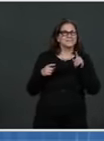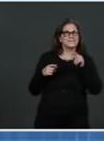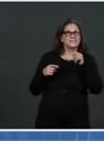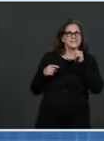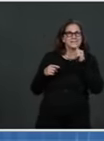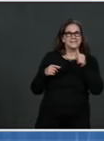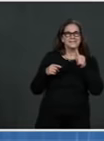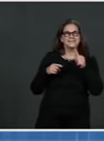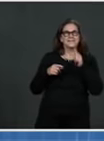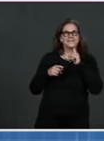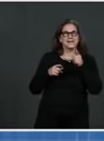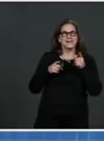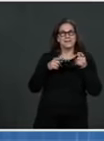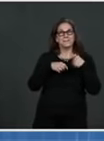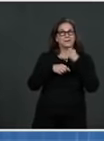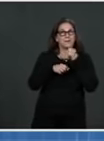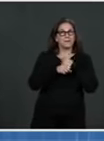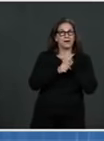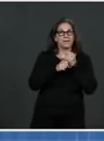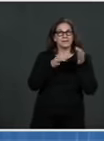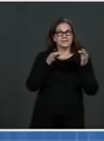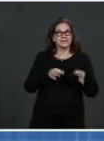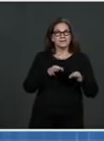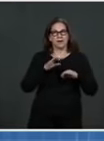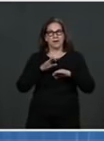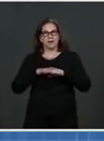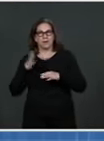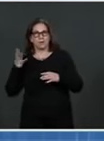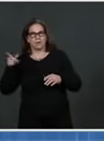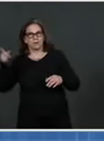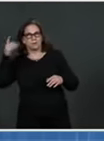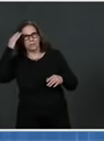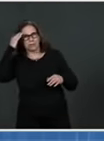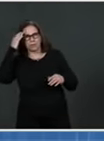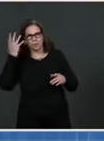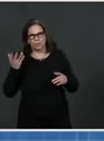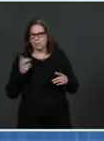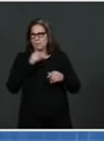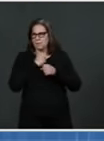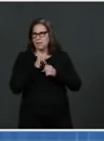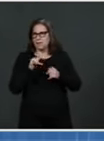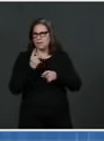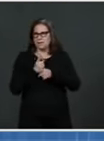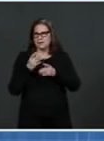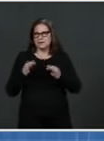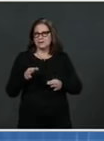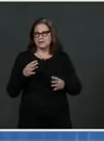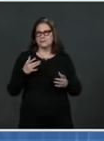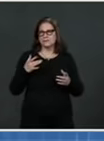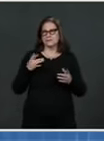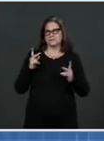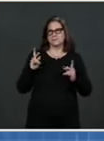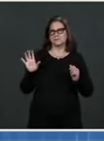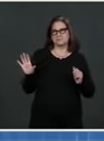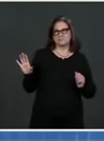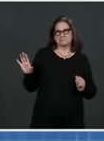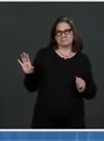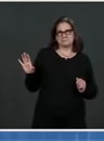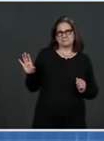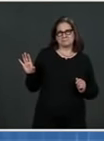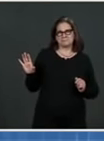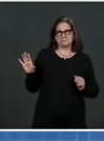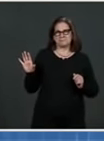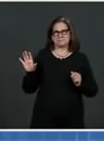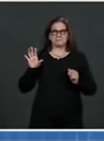is that we don't have a long time necessarily to be in this state with, but we are not out of this pandemic yet.